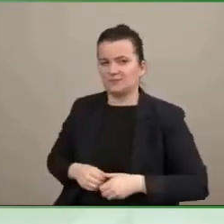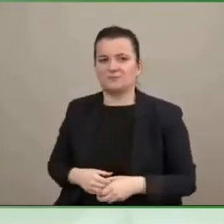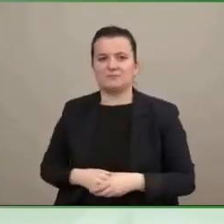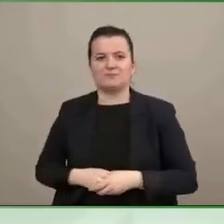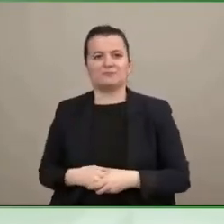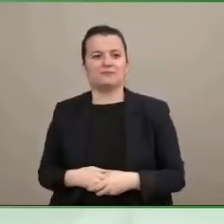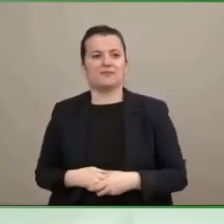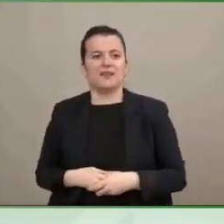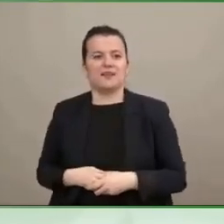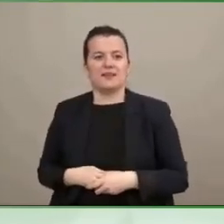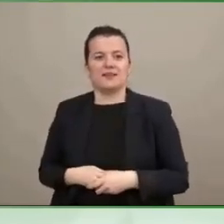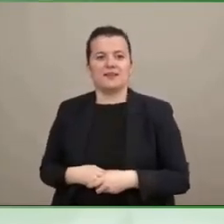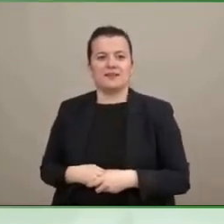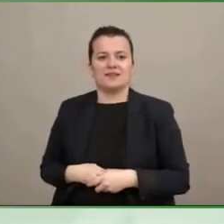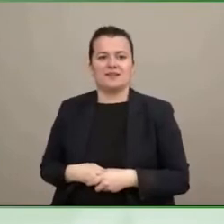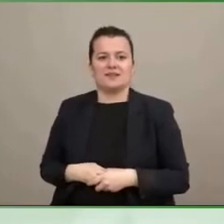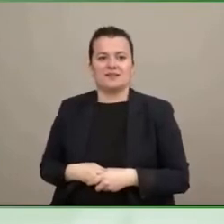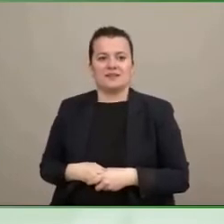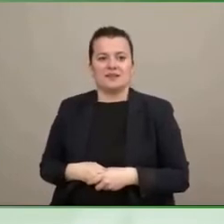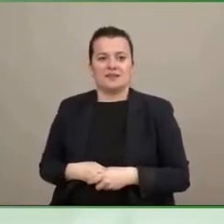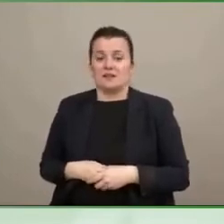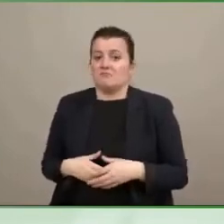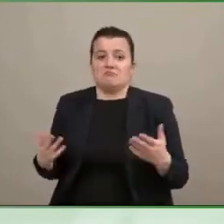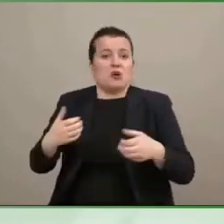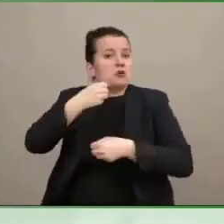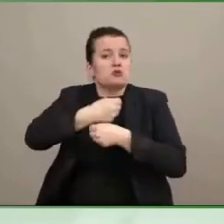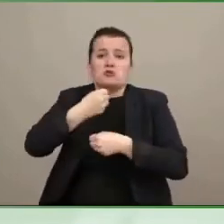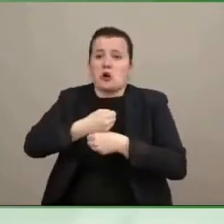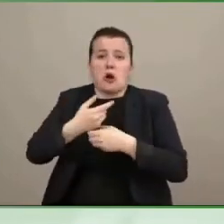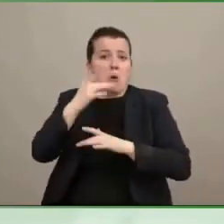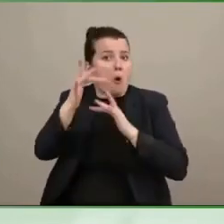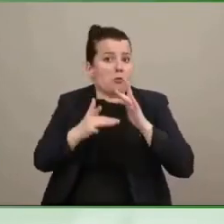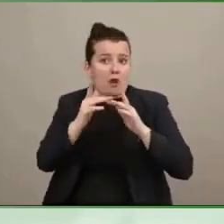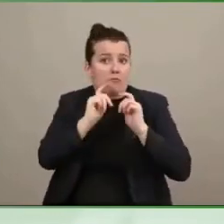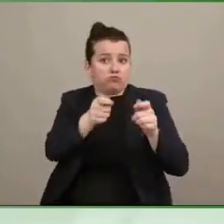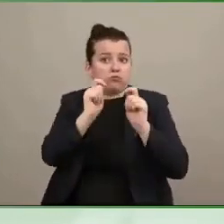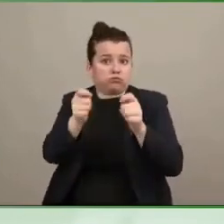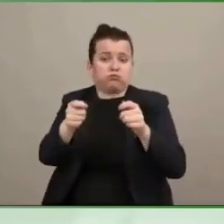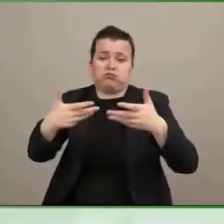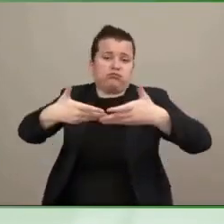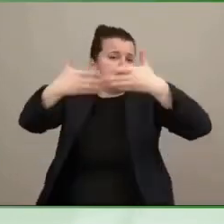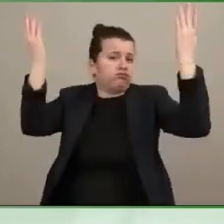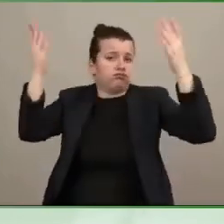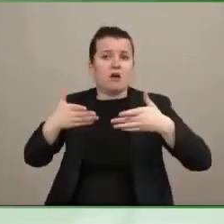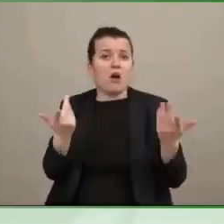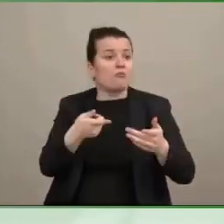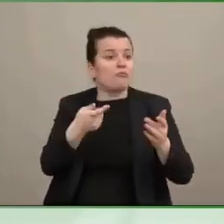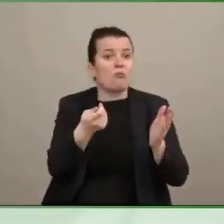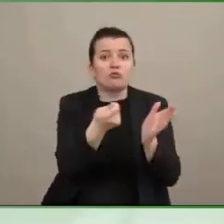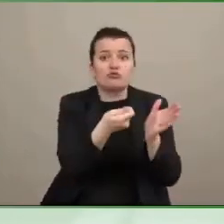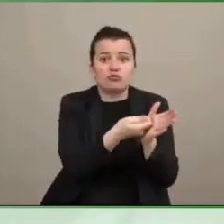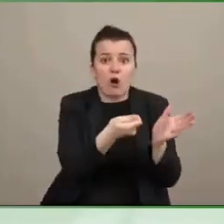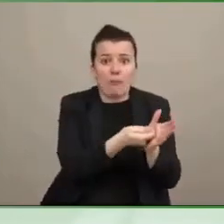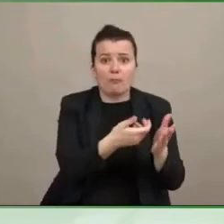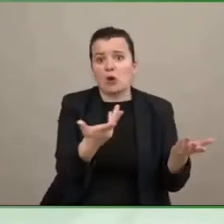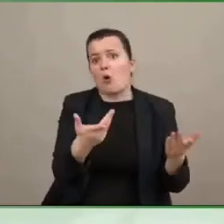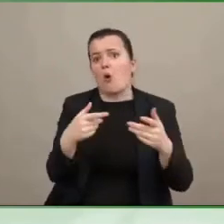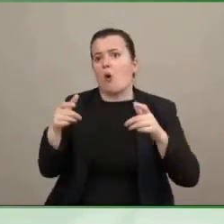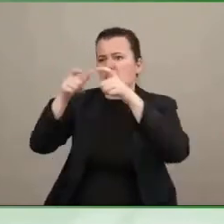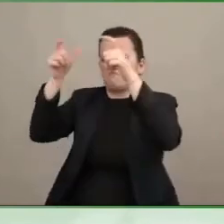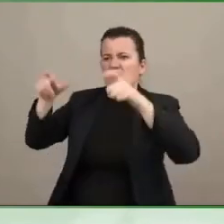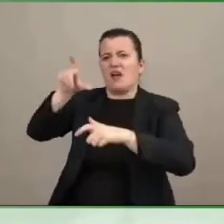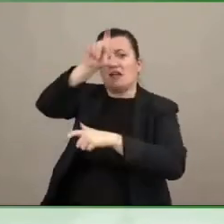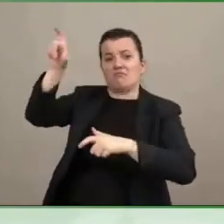jobs from supermarkets to, you know, tech companies. It's not necessarily just the professionals. McDonald's was